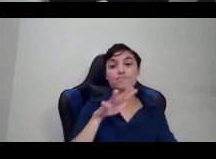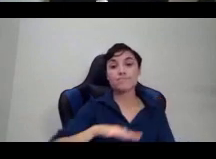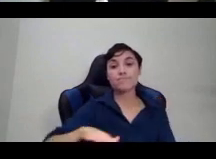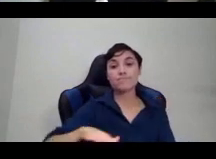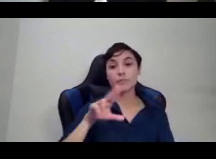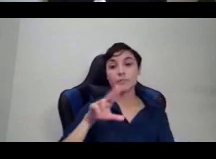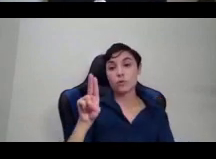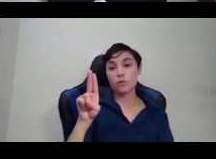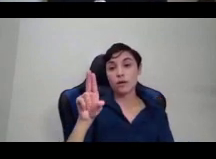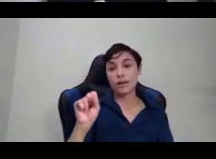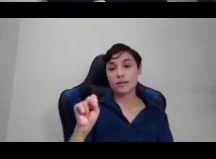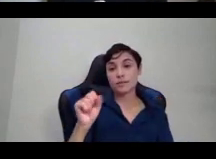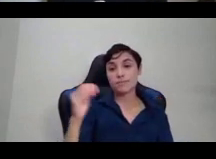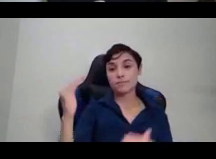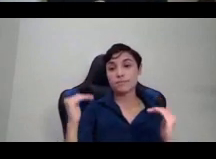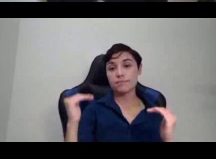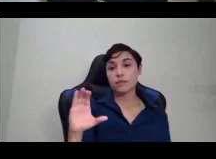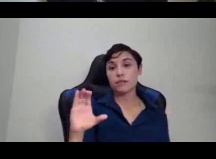Claudia Jones